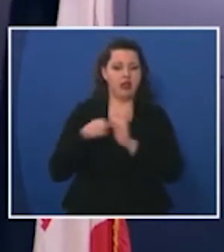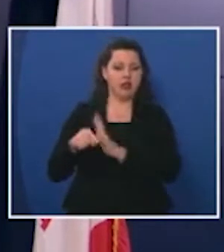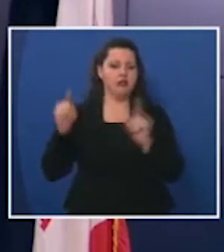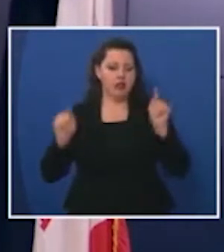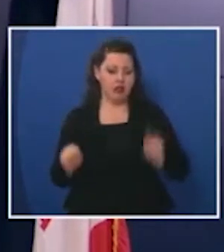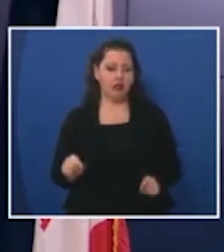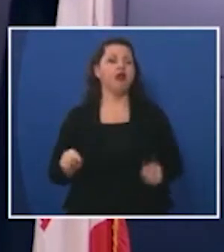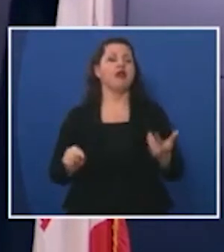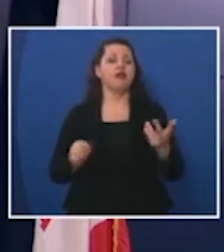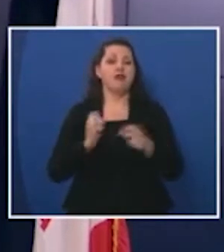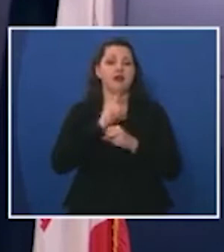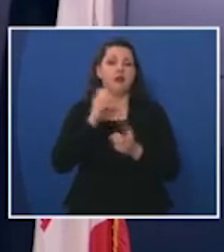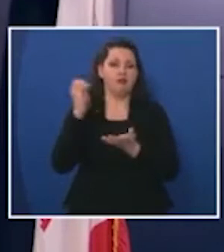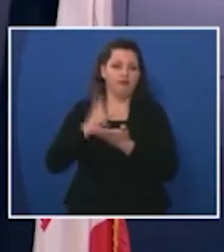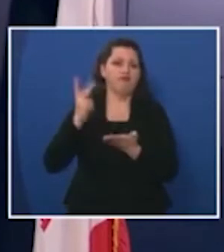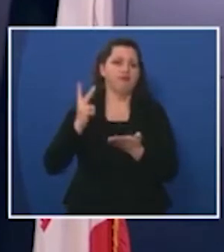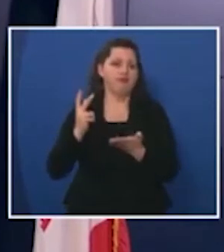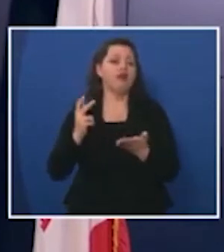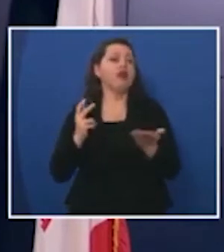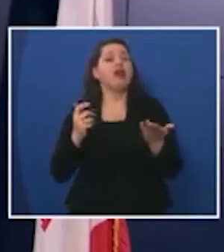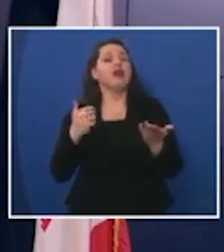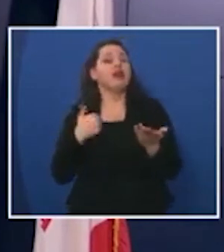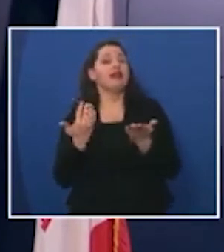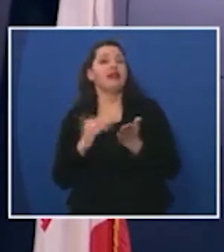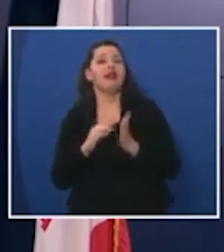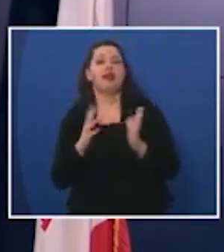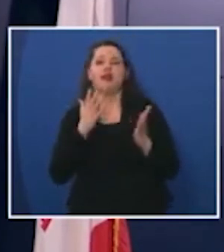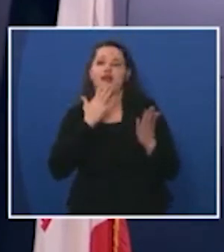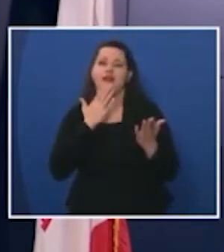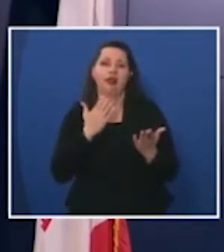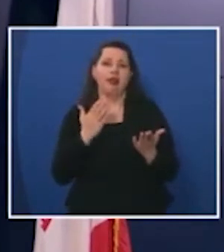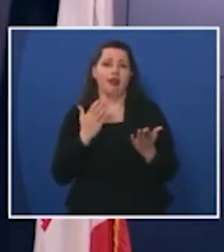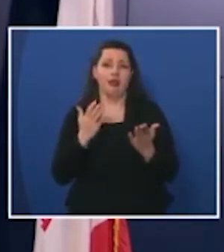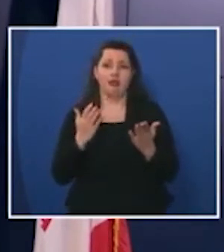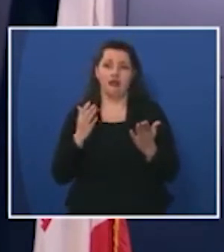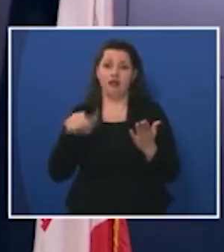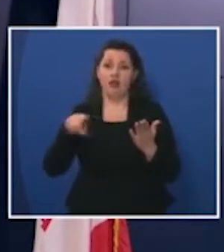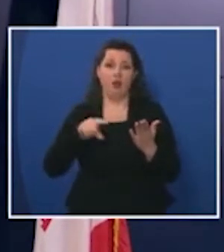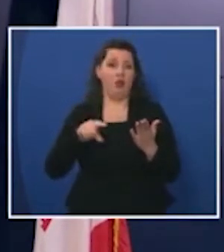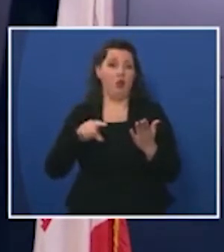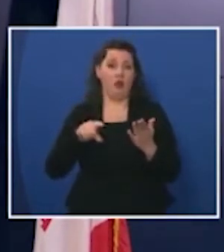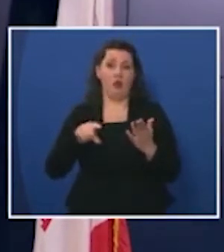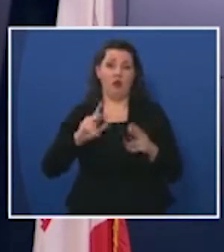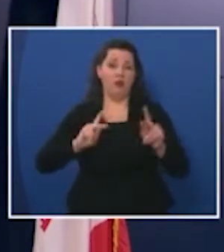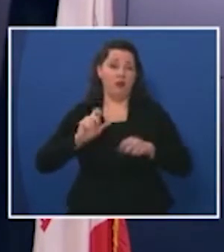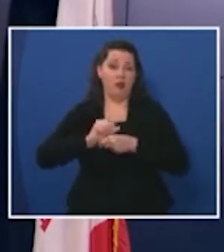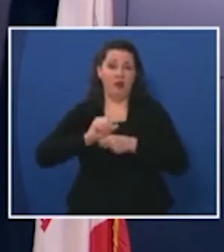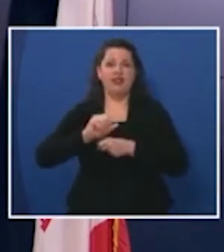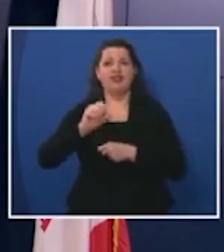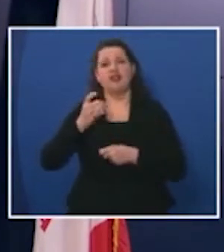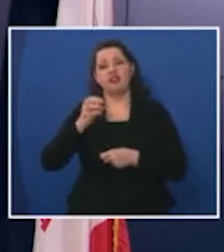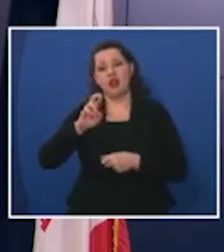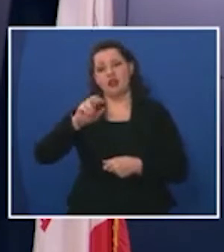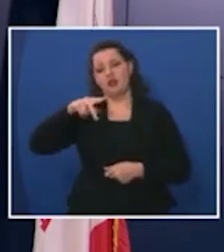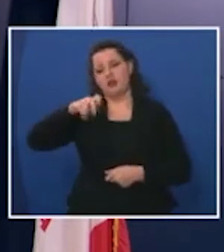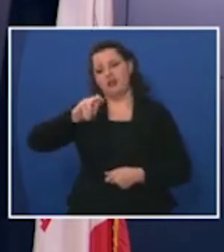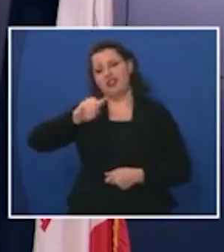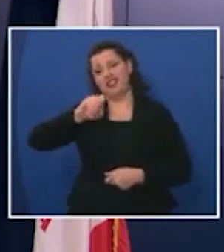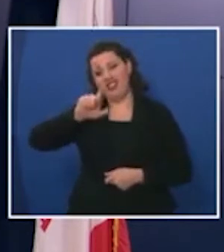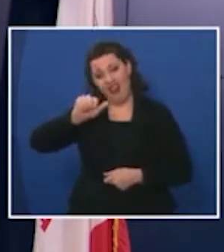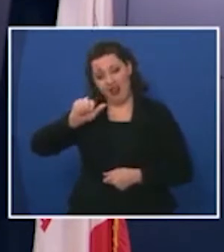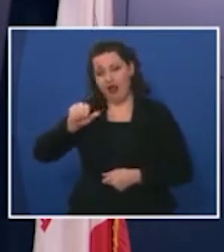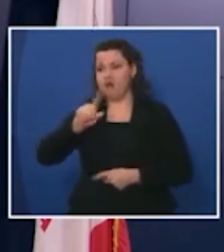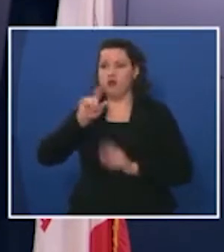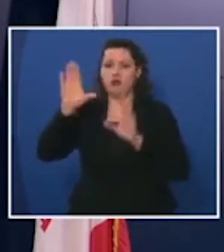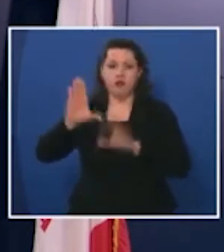have the system validated and again i want to just thank um all of those especially um dr pentela for his